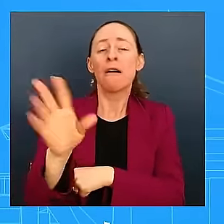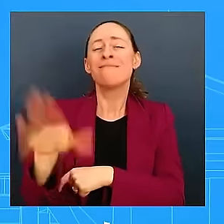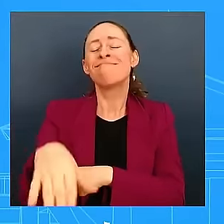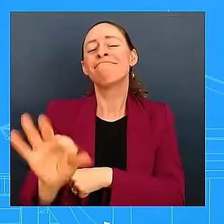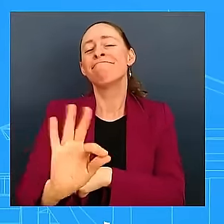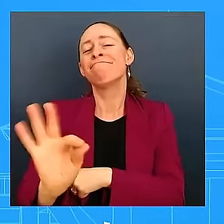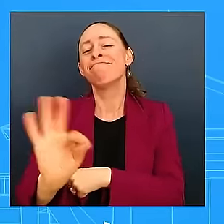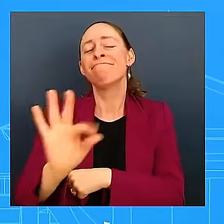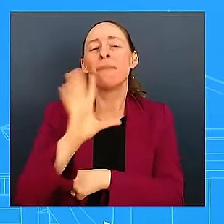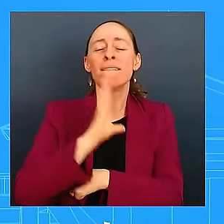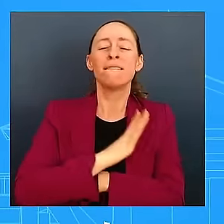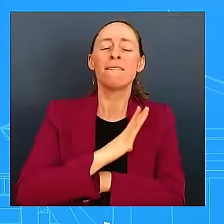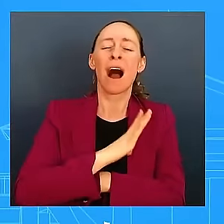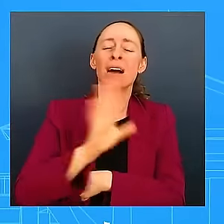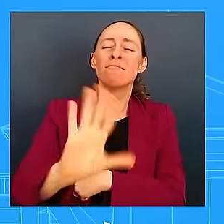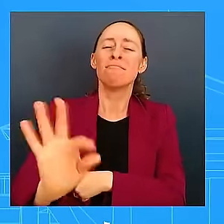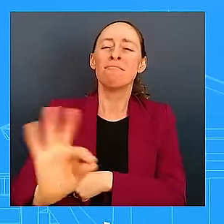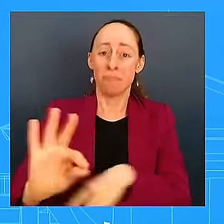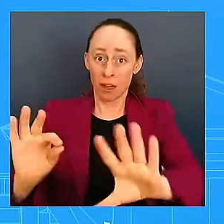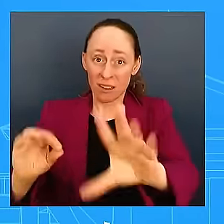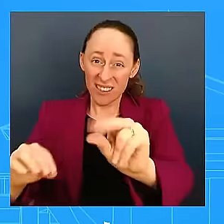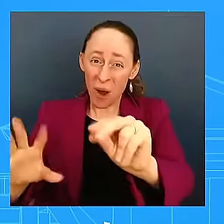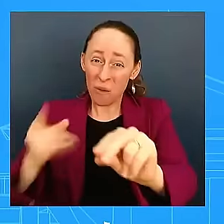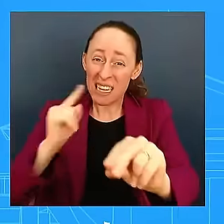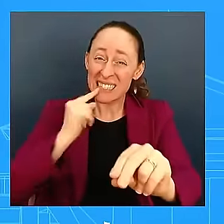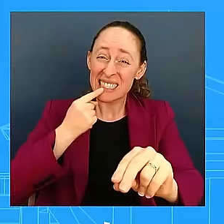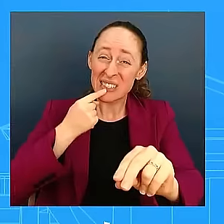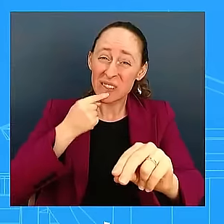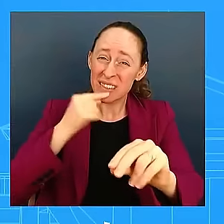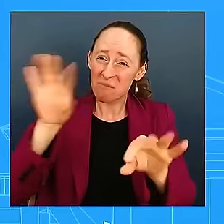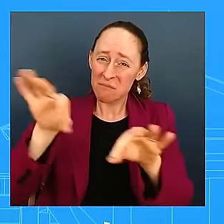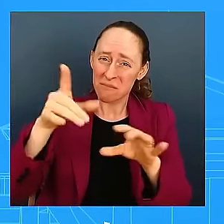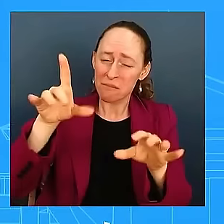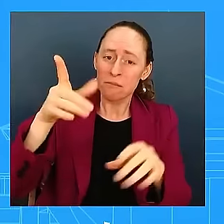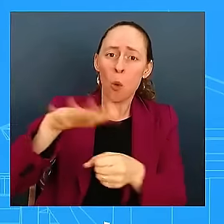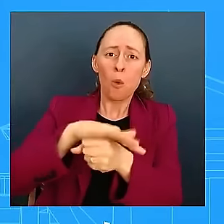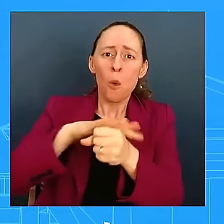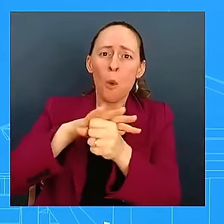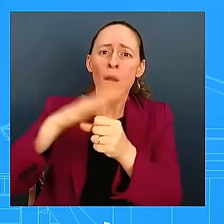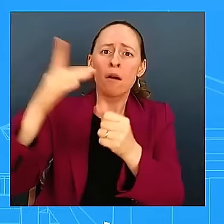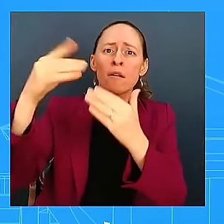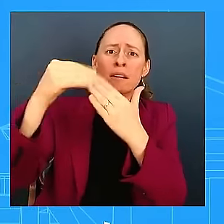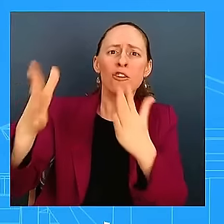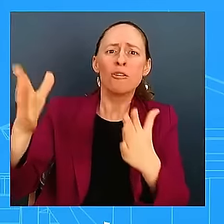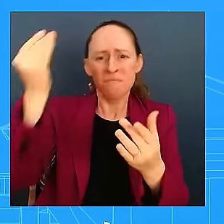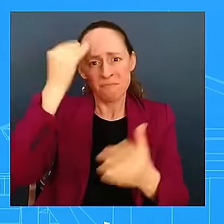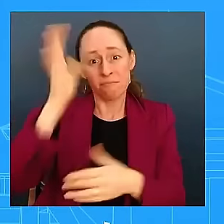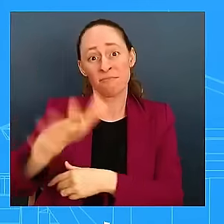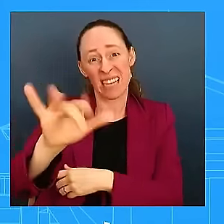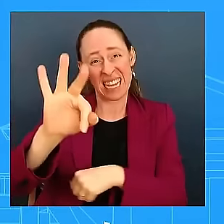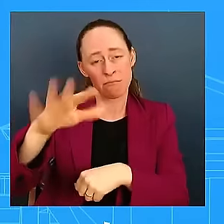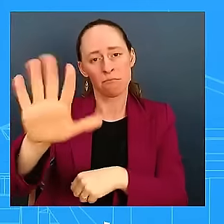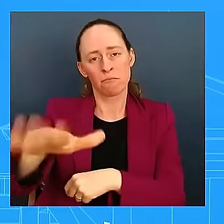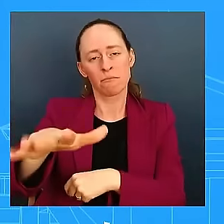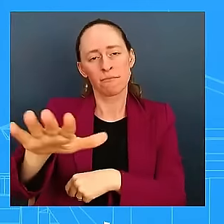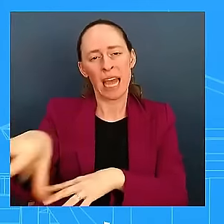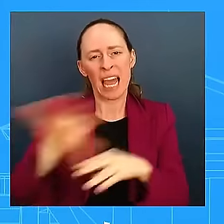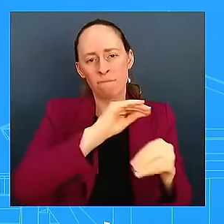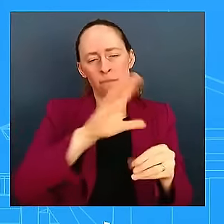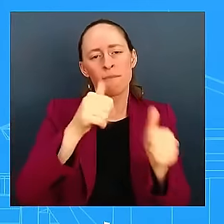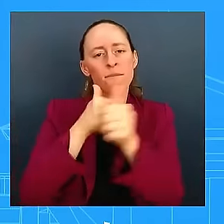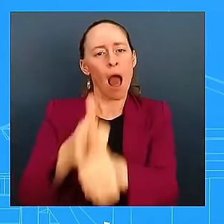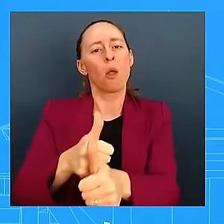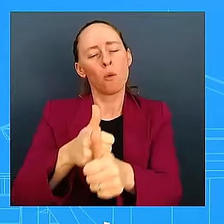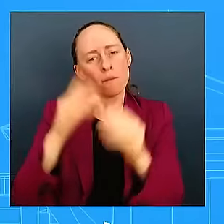to your local officials. If they tell you to evacuate, please do so. And if they tell you to shelter in place, then that's what you should do.